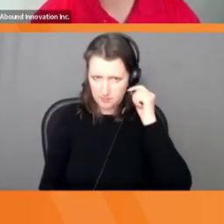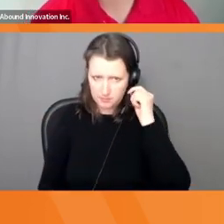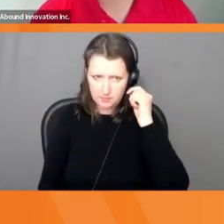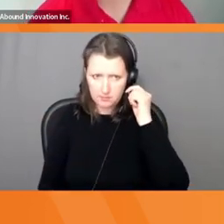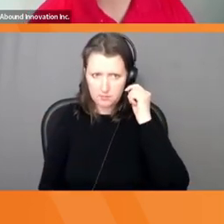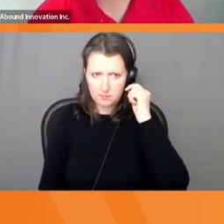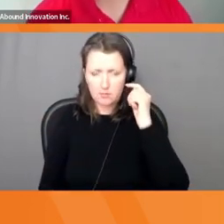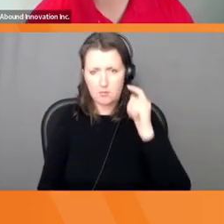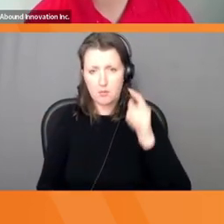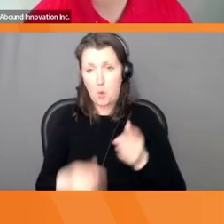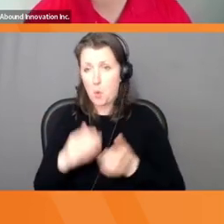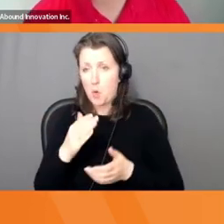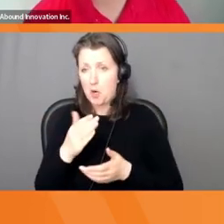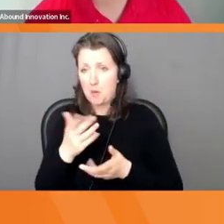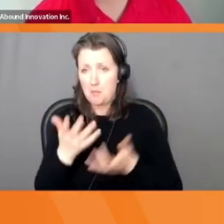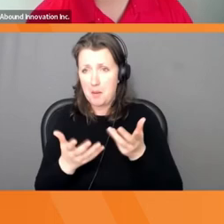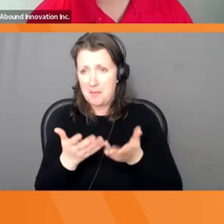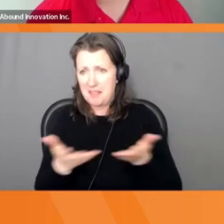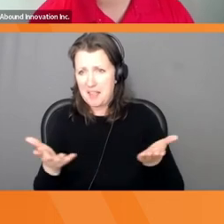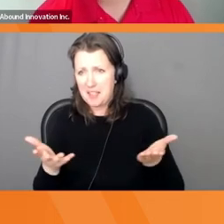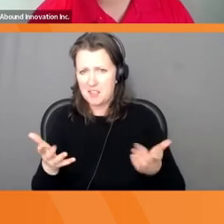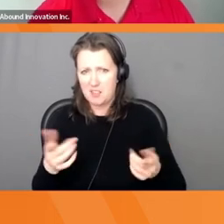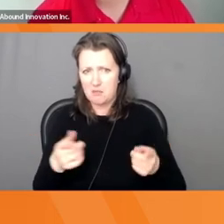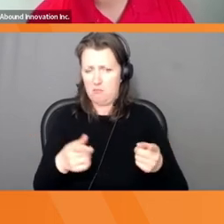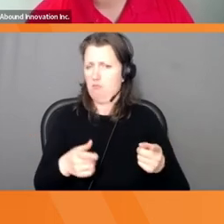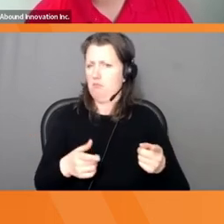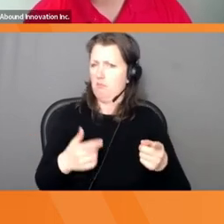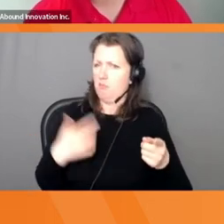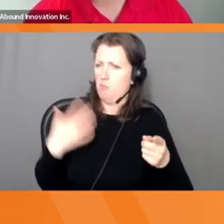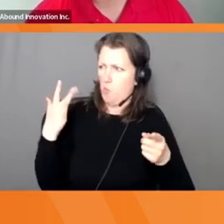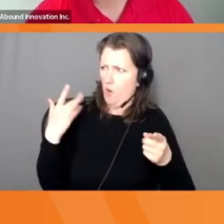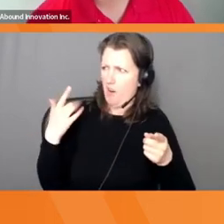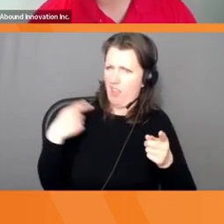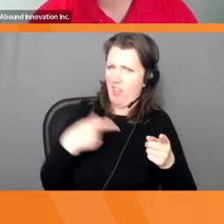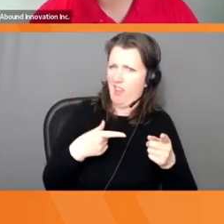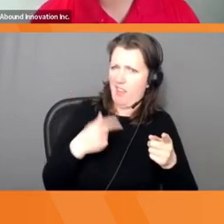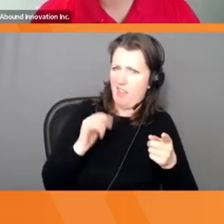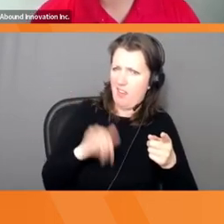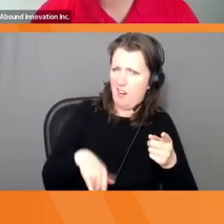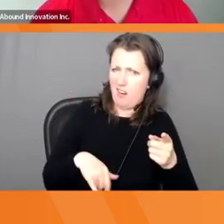I wonder why that's there. I want to ask this person some more about that. What do you see?